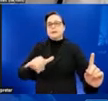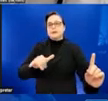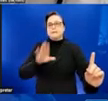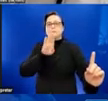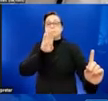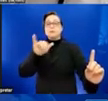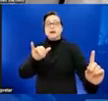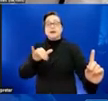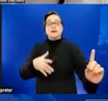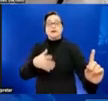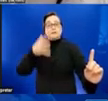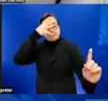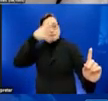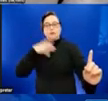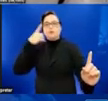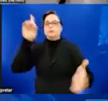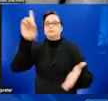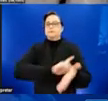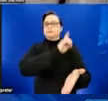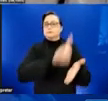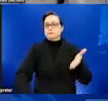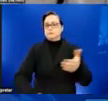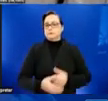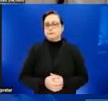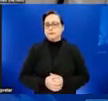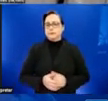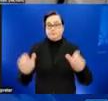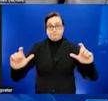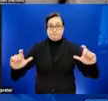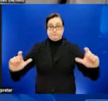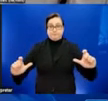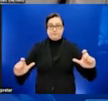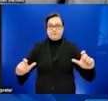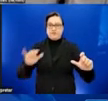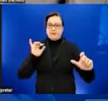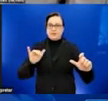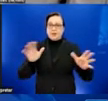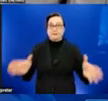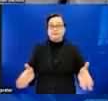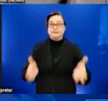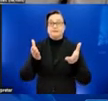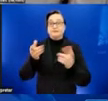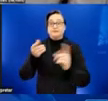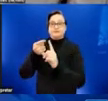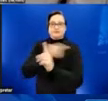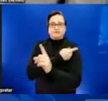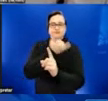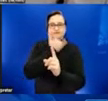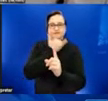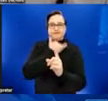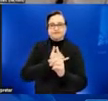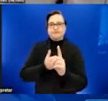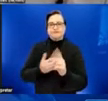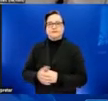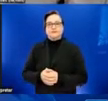And the below headline also perpetuates the non-truth as clearly debunked by those yellow, gray, and burnt